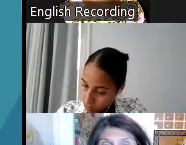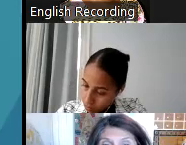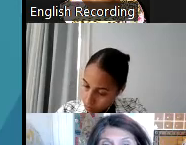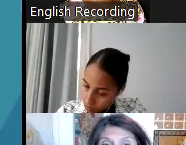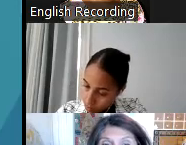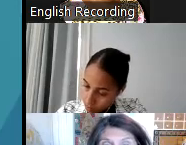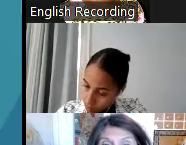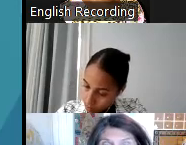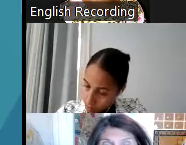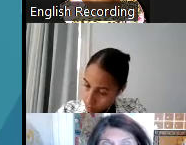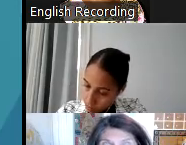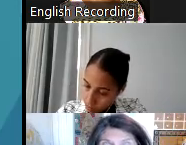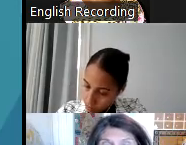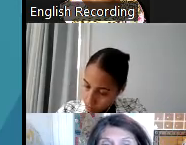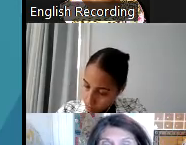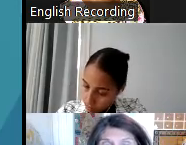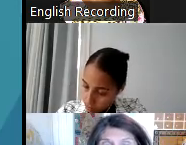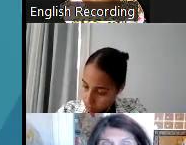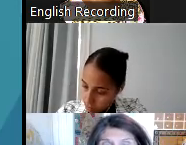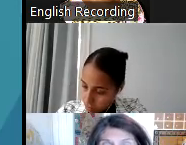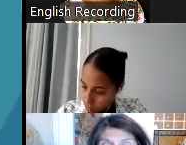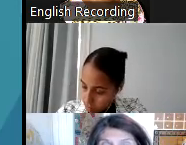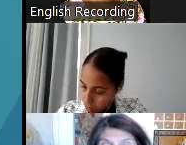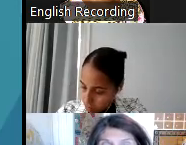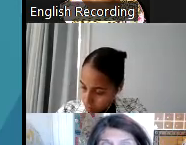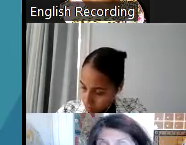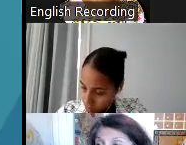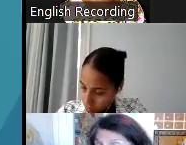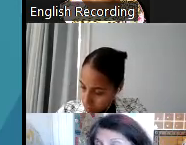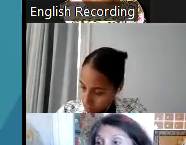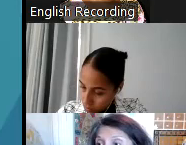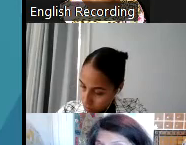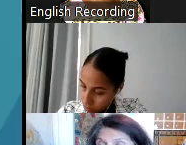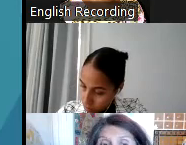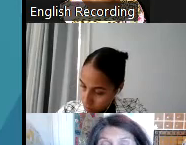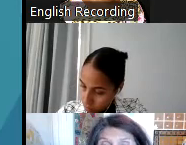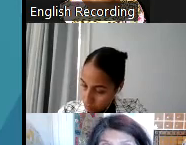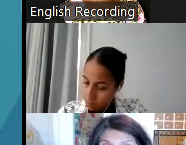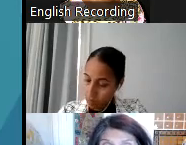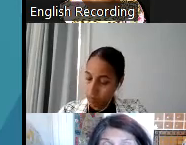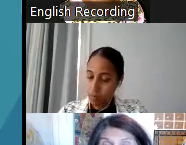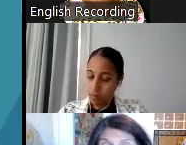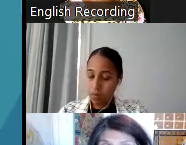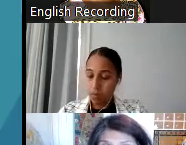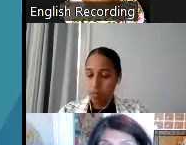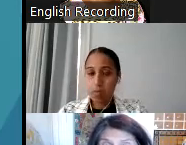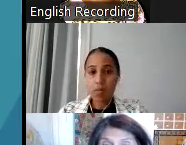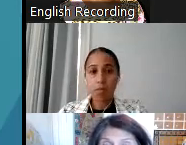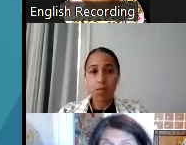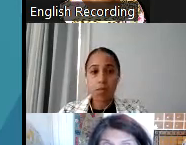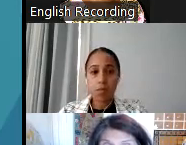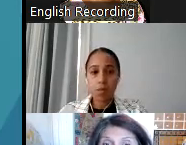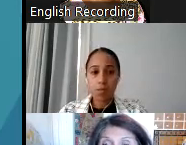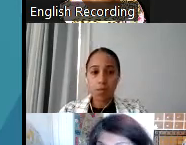and the questions of the council so far. I'm hoping that we'll have an opportunity to talk about the questions